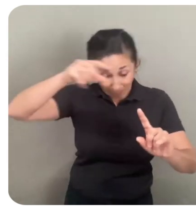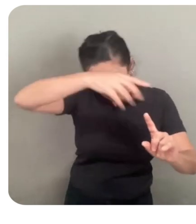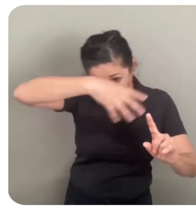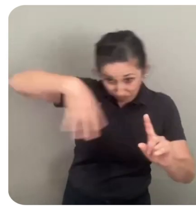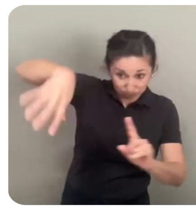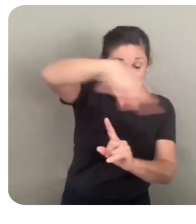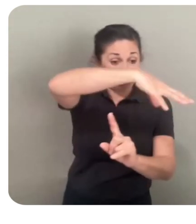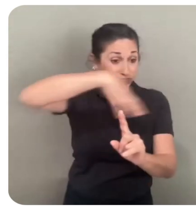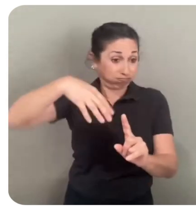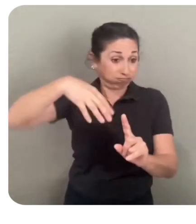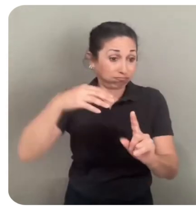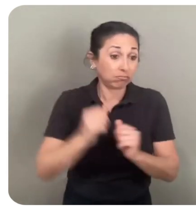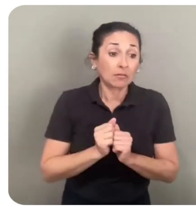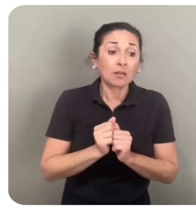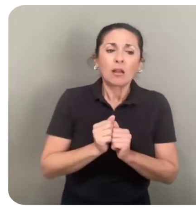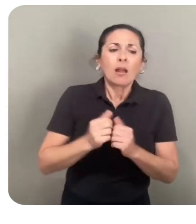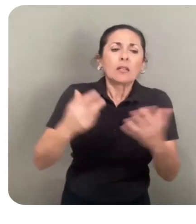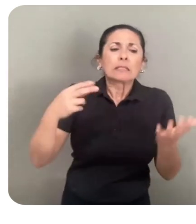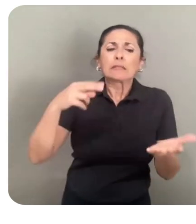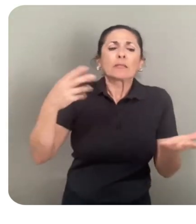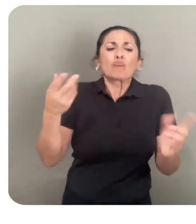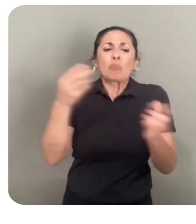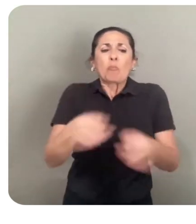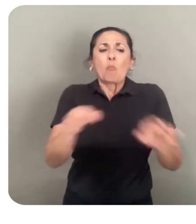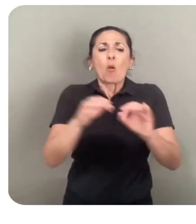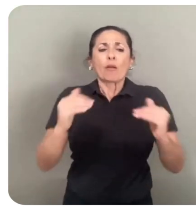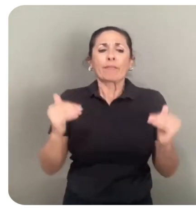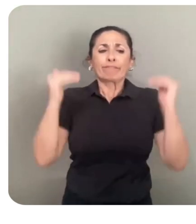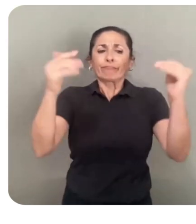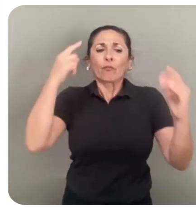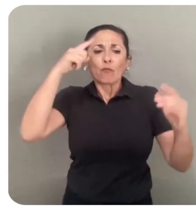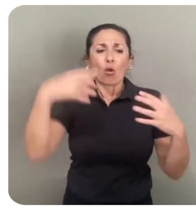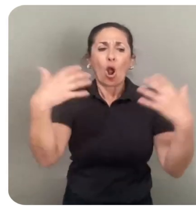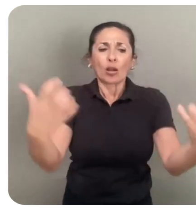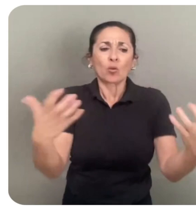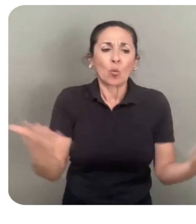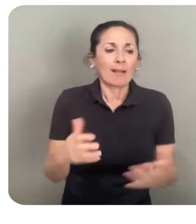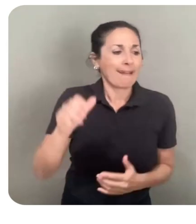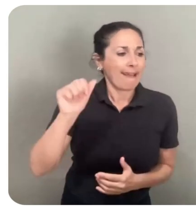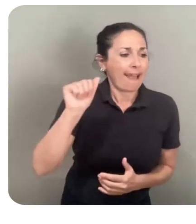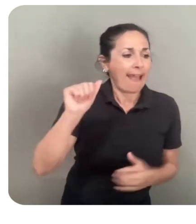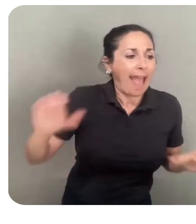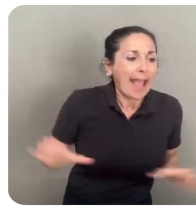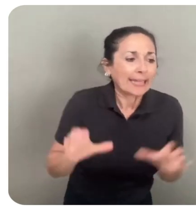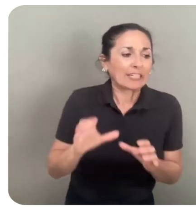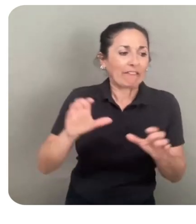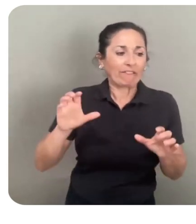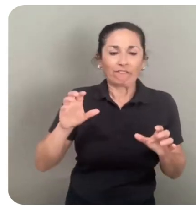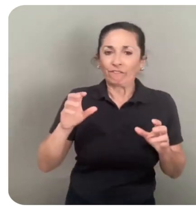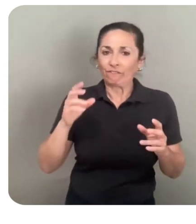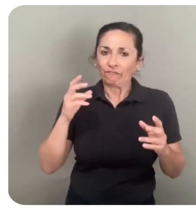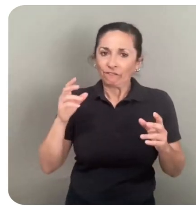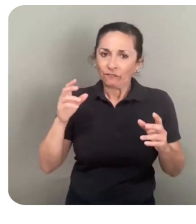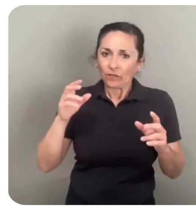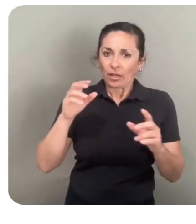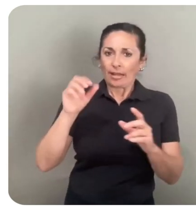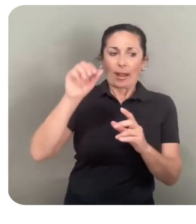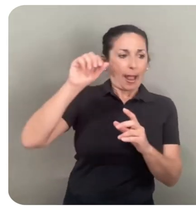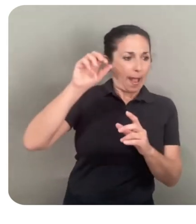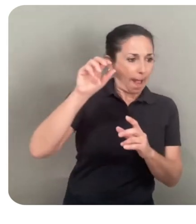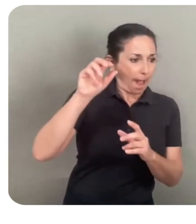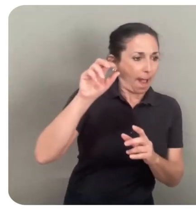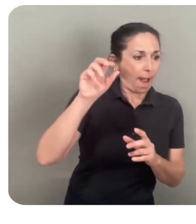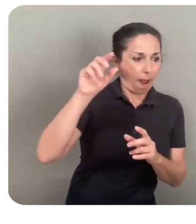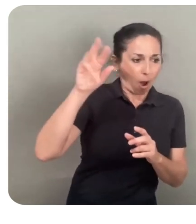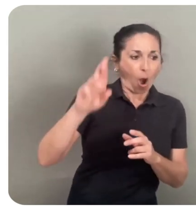audience are action adventure RPGs. These give the players the opportunity to live an alternate life filled with choices,